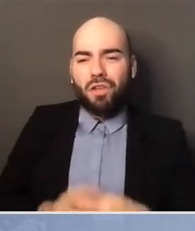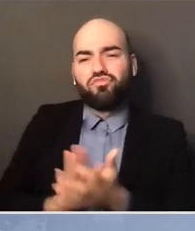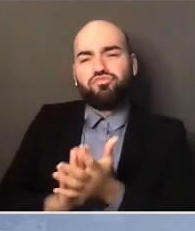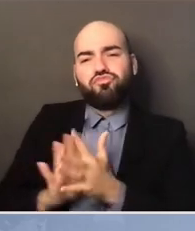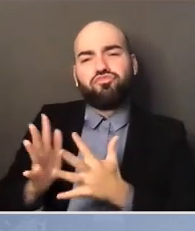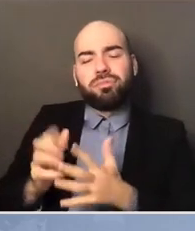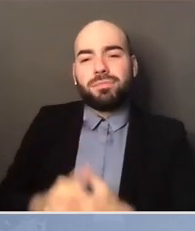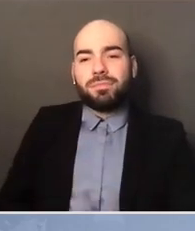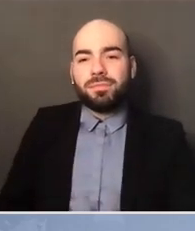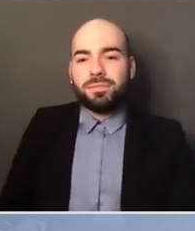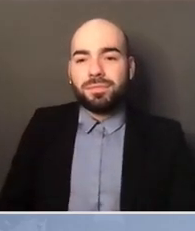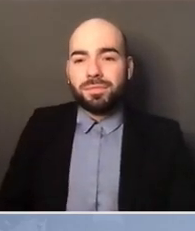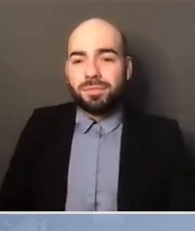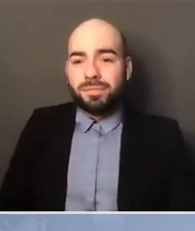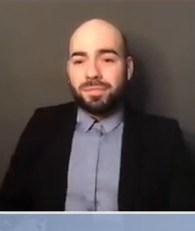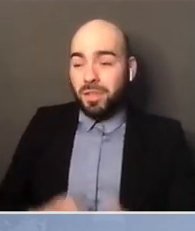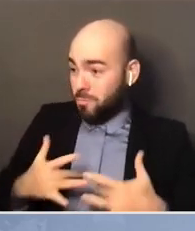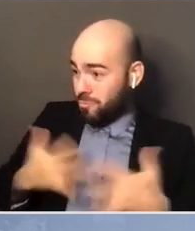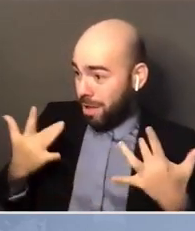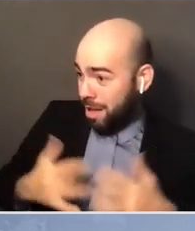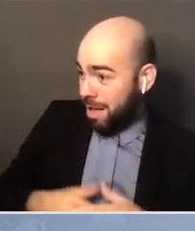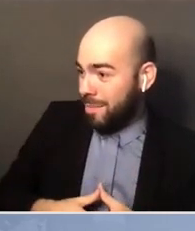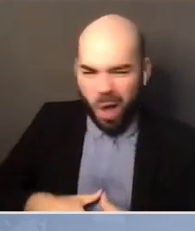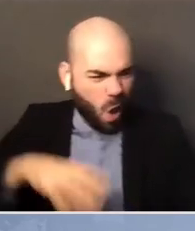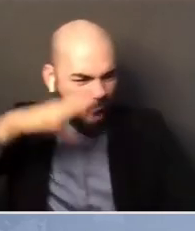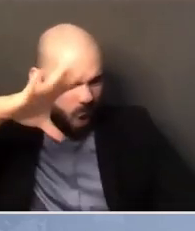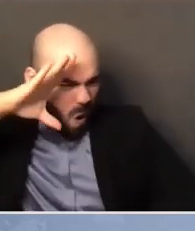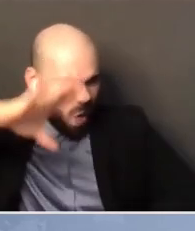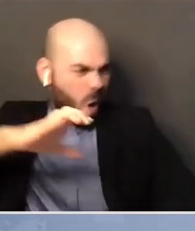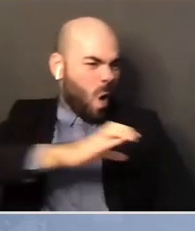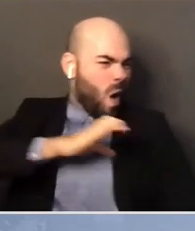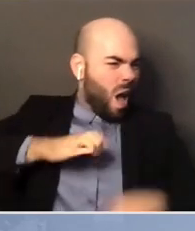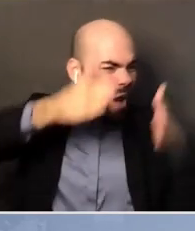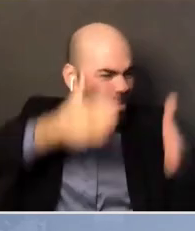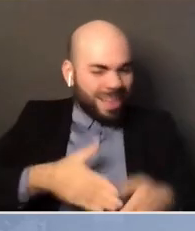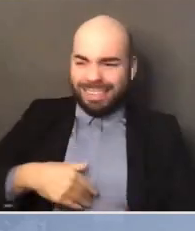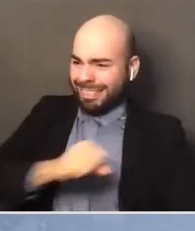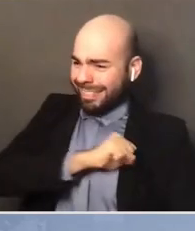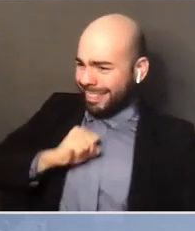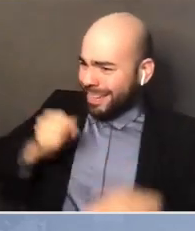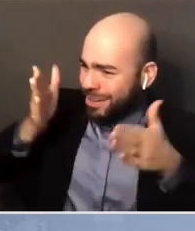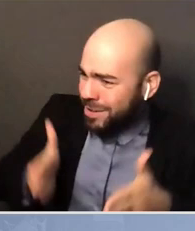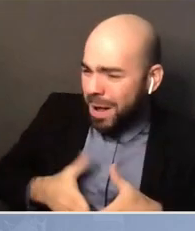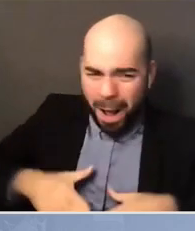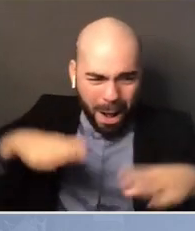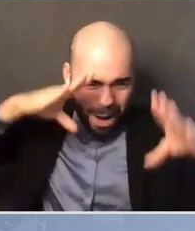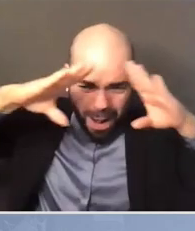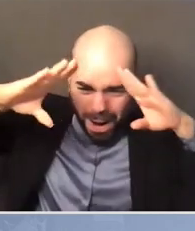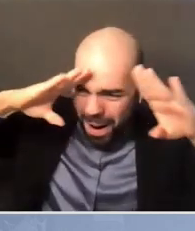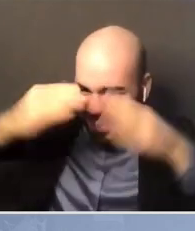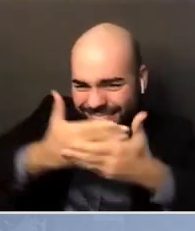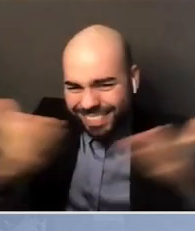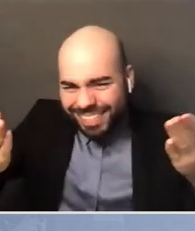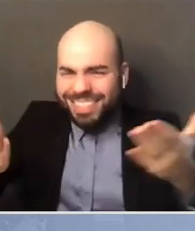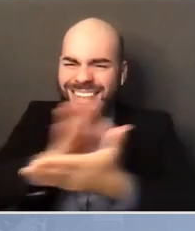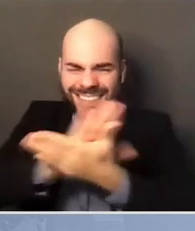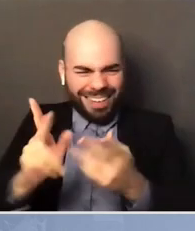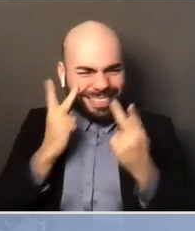What's going on, Congressman, Senator, hello gentlemen, it's good to see you.